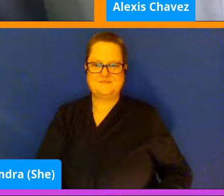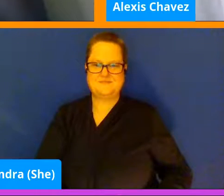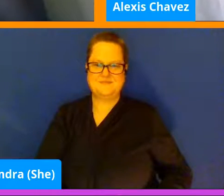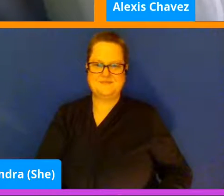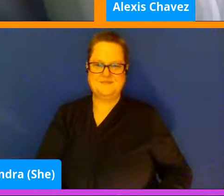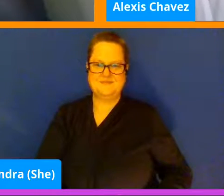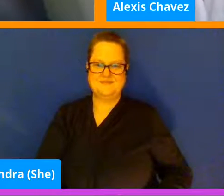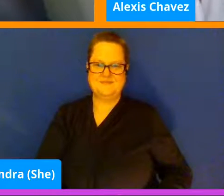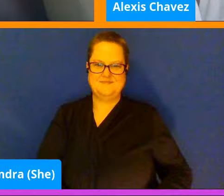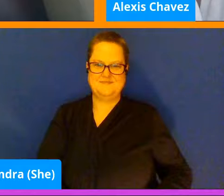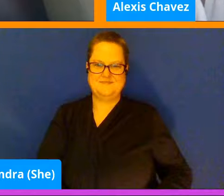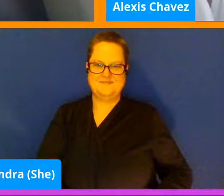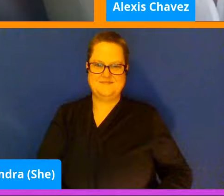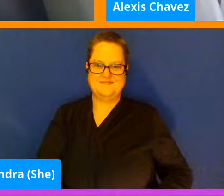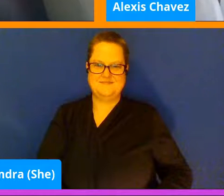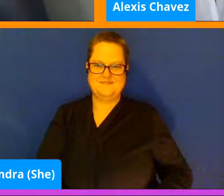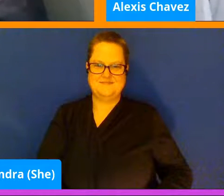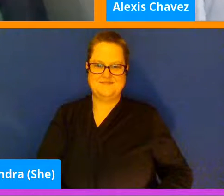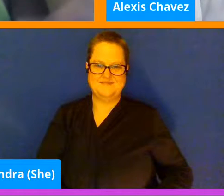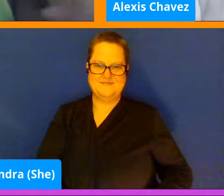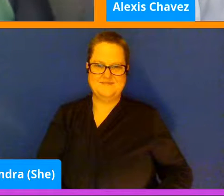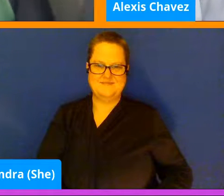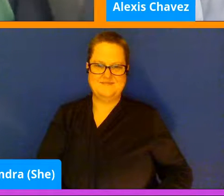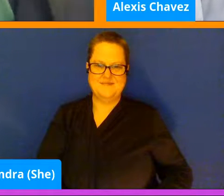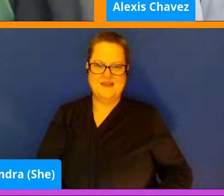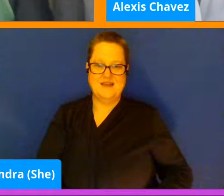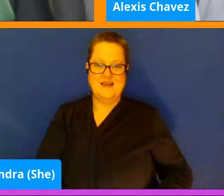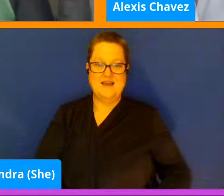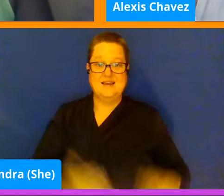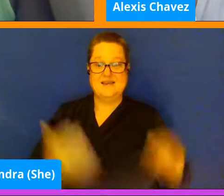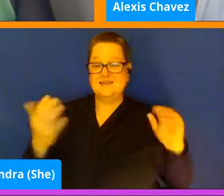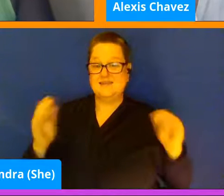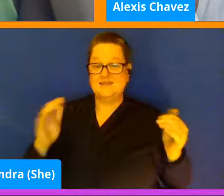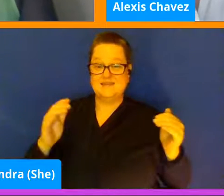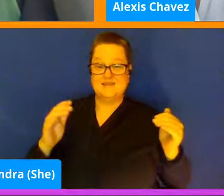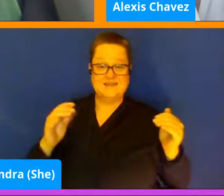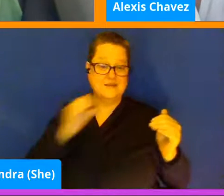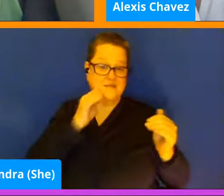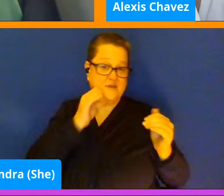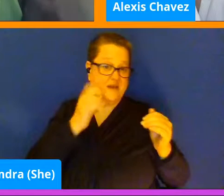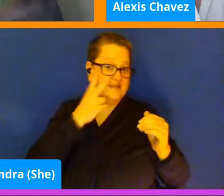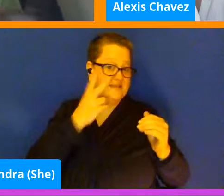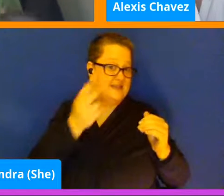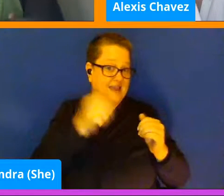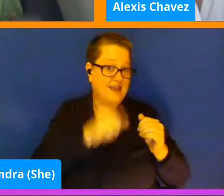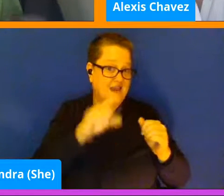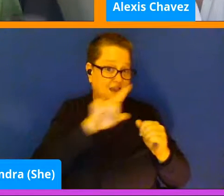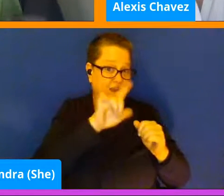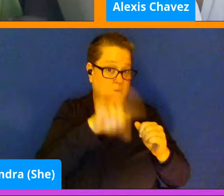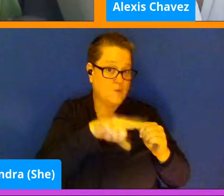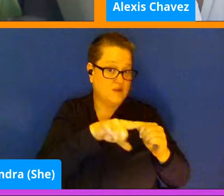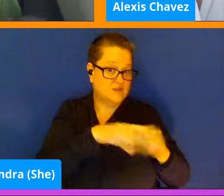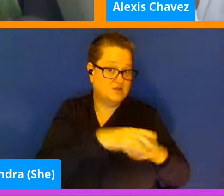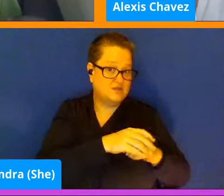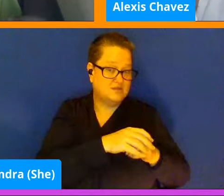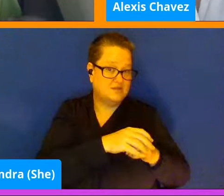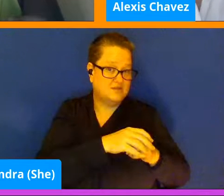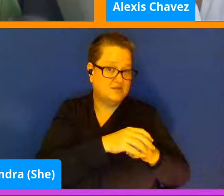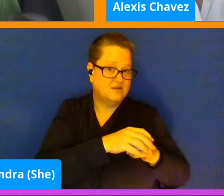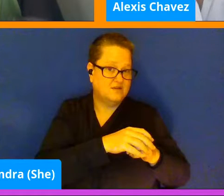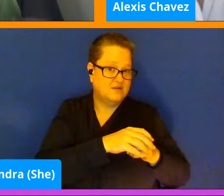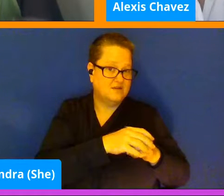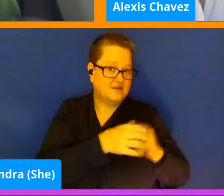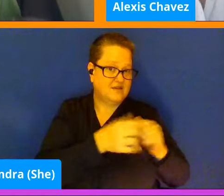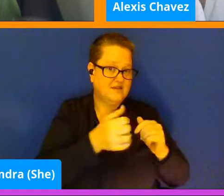Awesome. Well, um, since I am not seeing any questions, um, is there